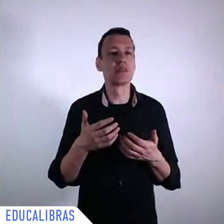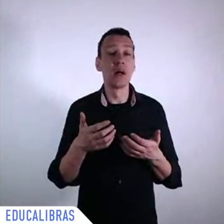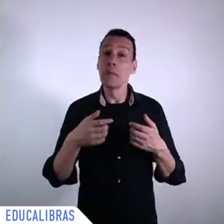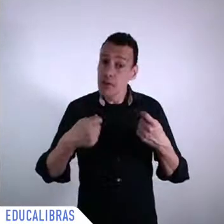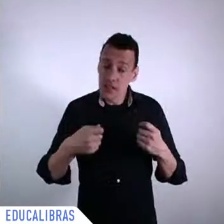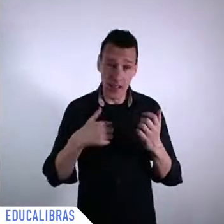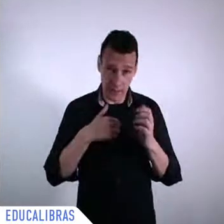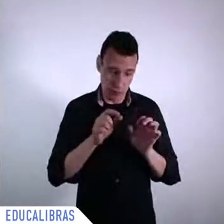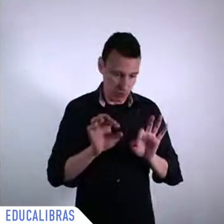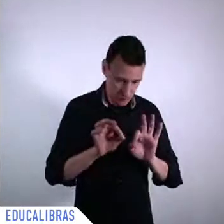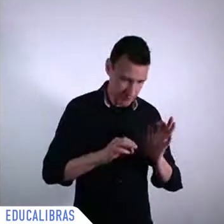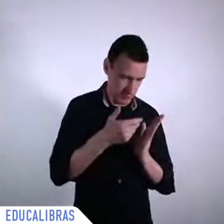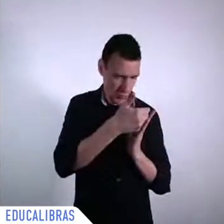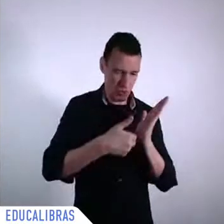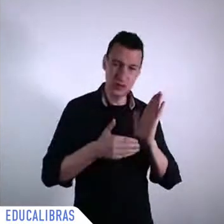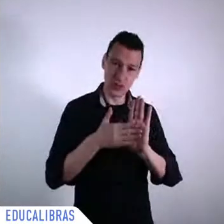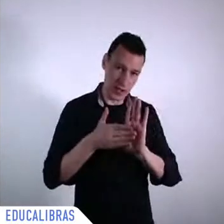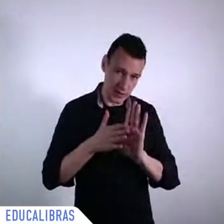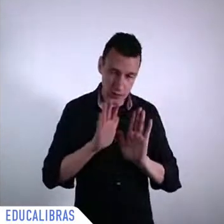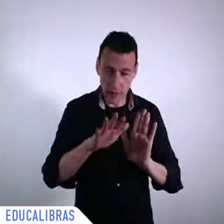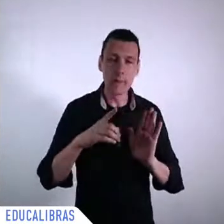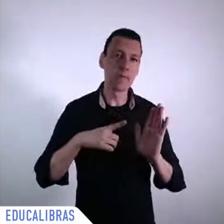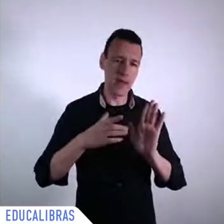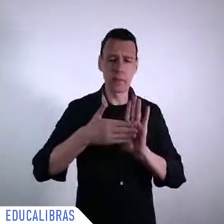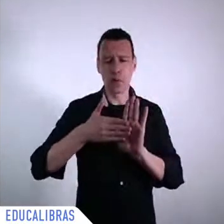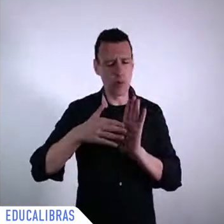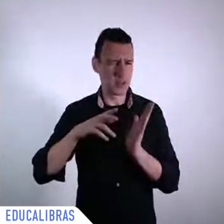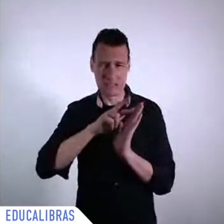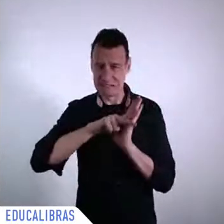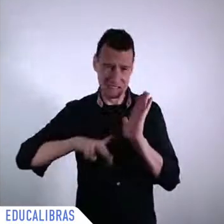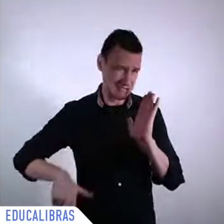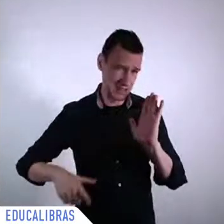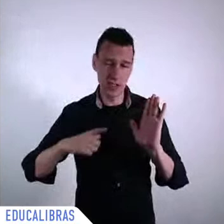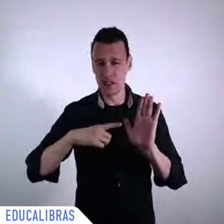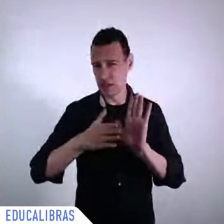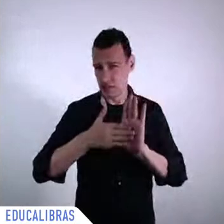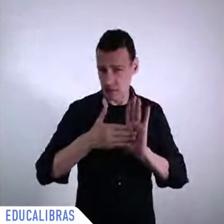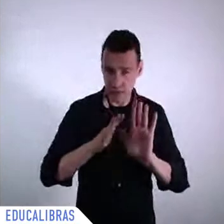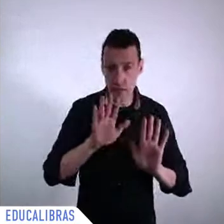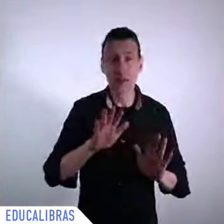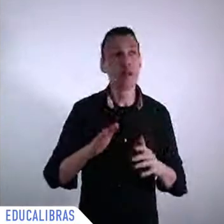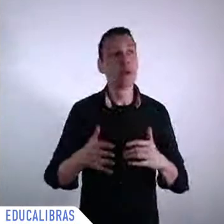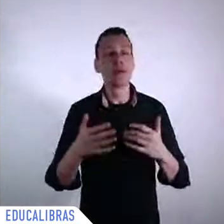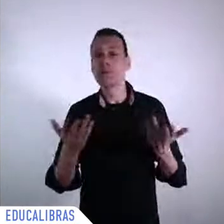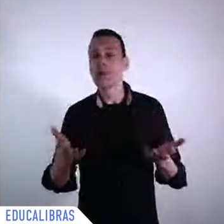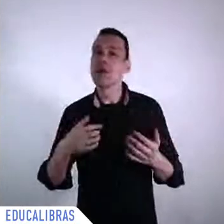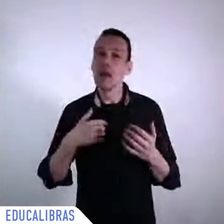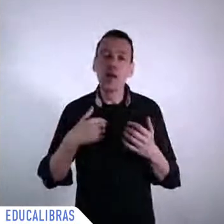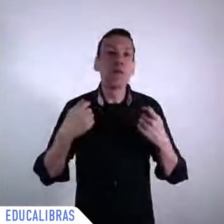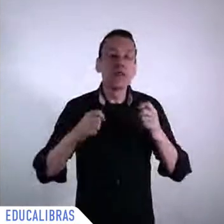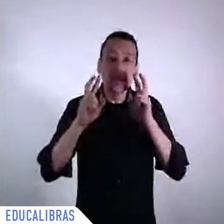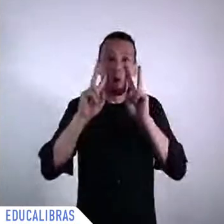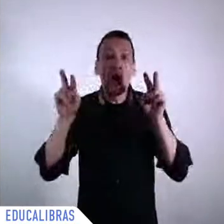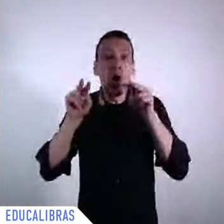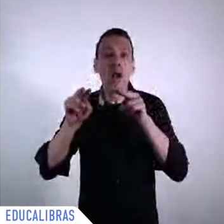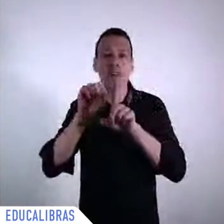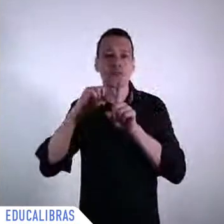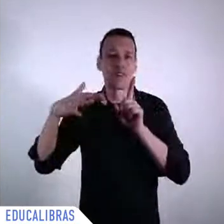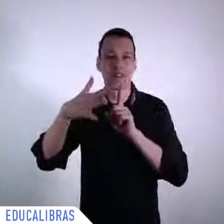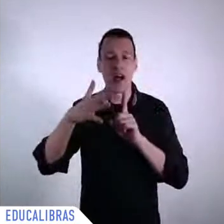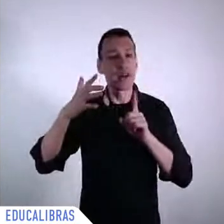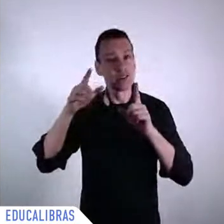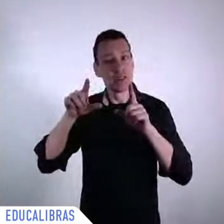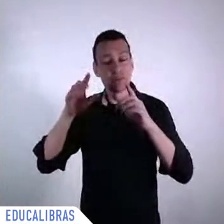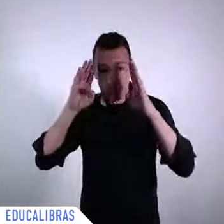a society of education of health of decent jobs of environment of climate nowadays because we are very